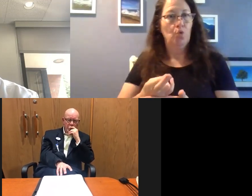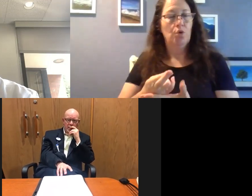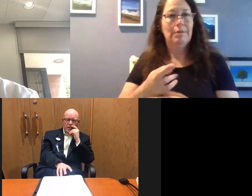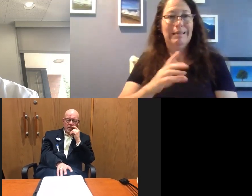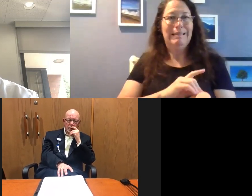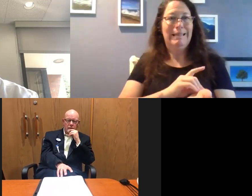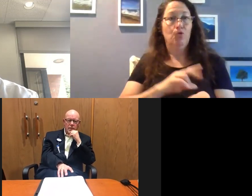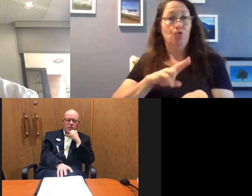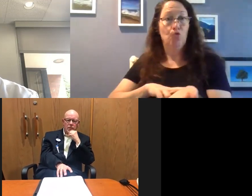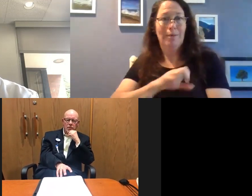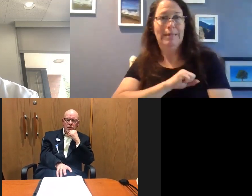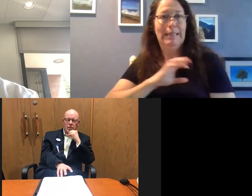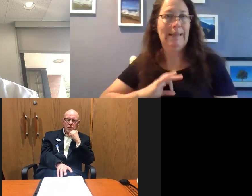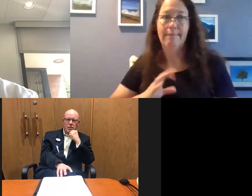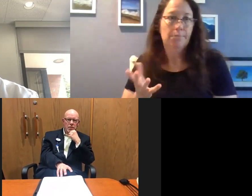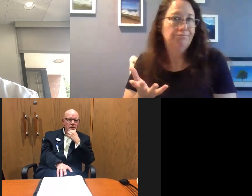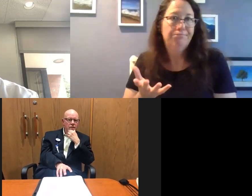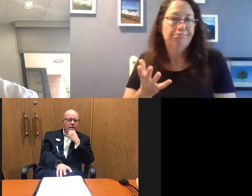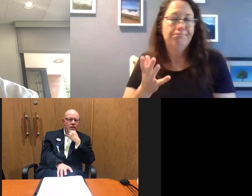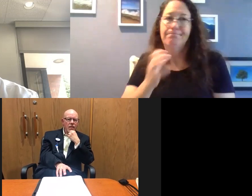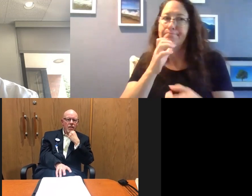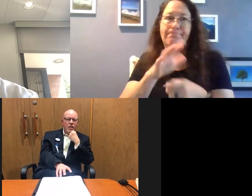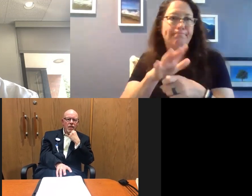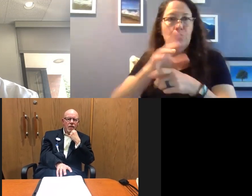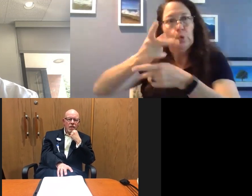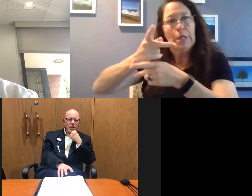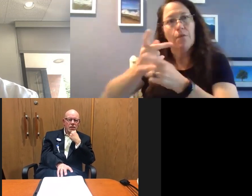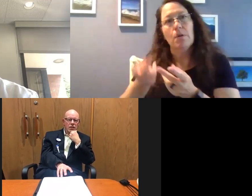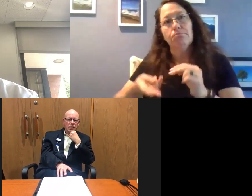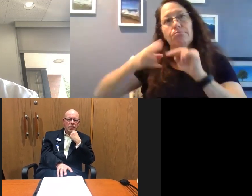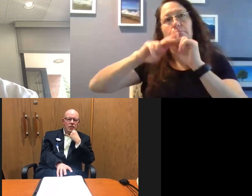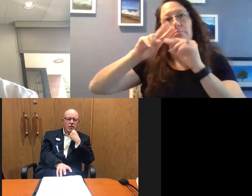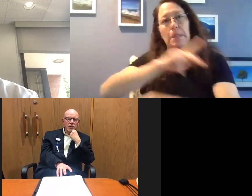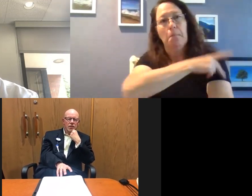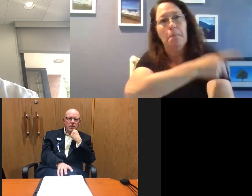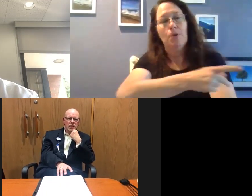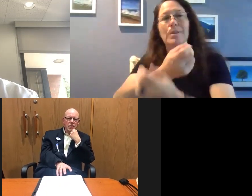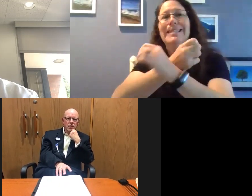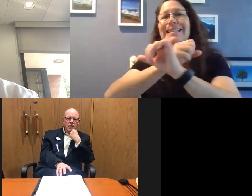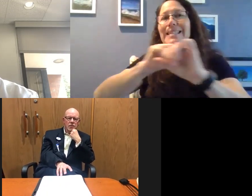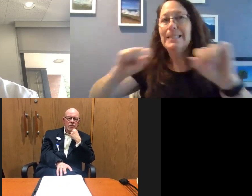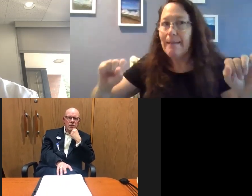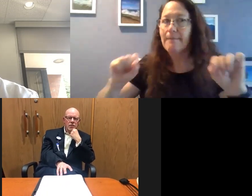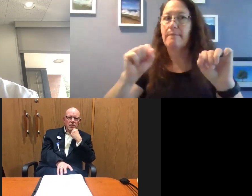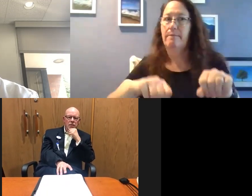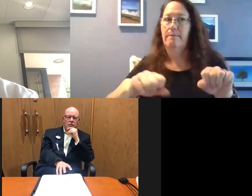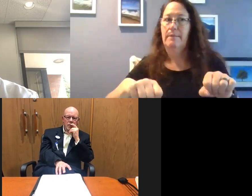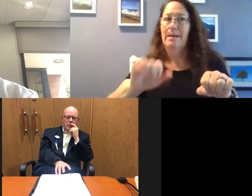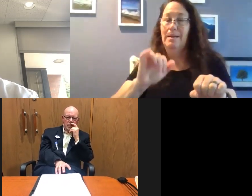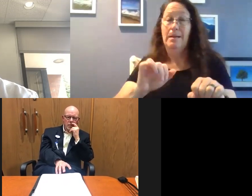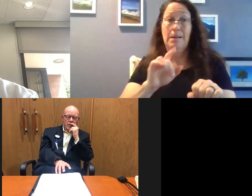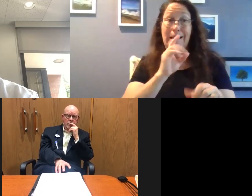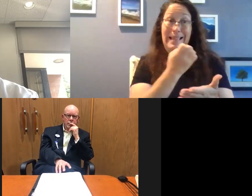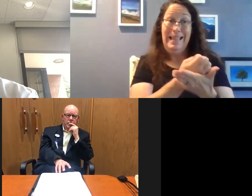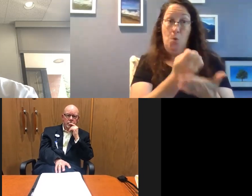side and the nursing side to be able to staff and care for that many patients in a safe fashion. So the actual